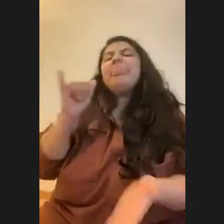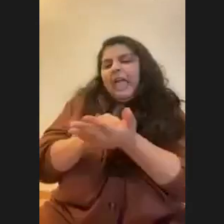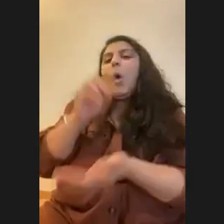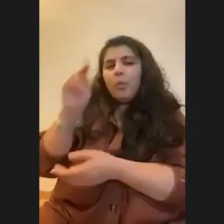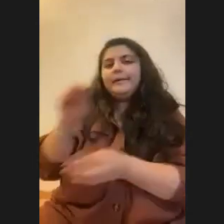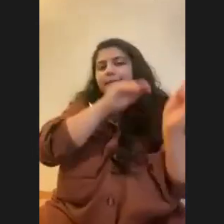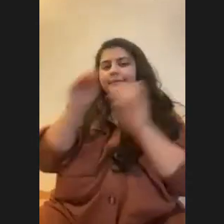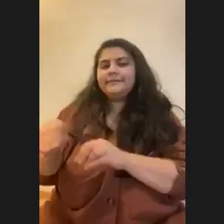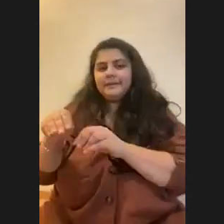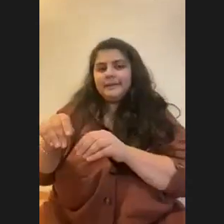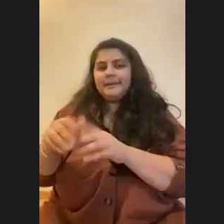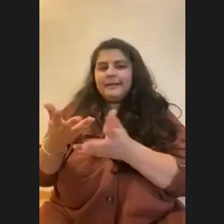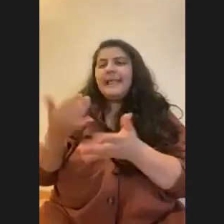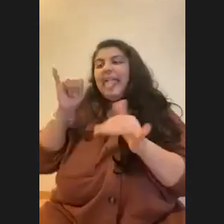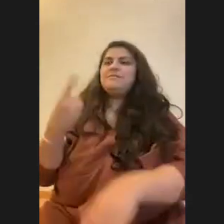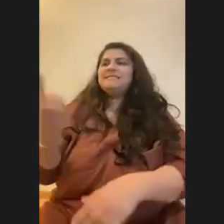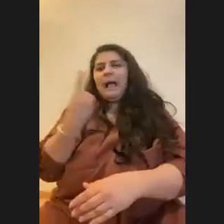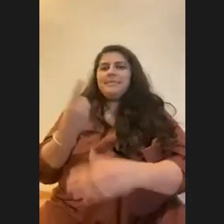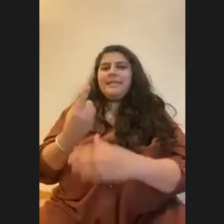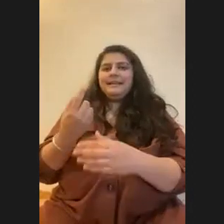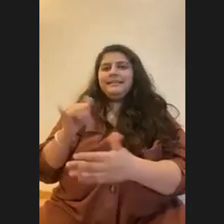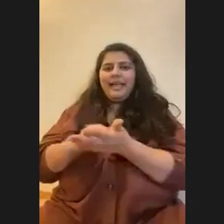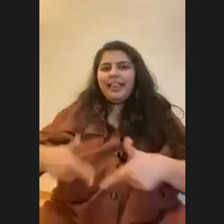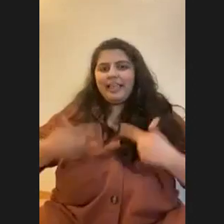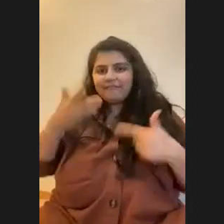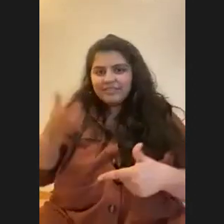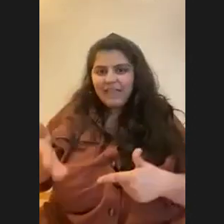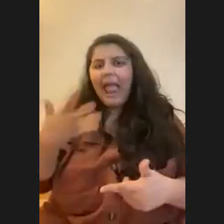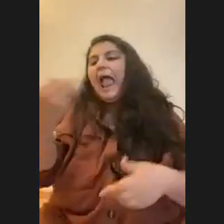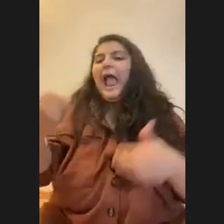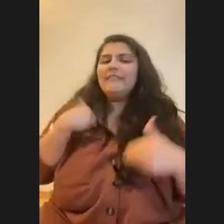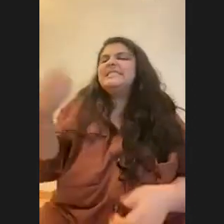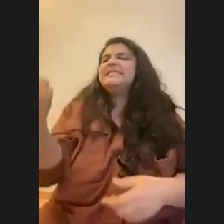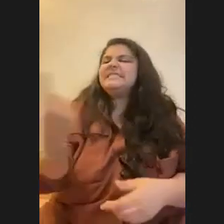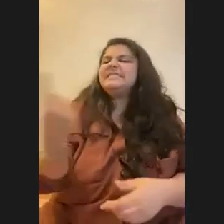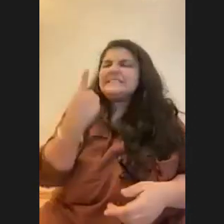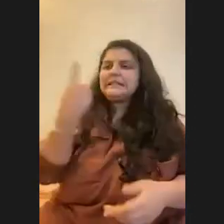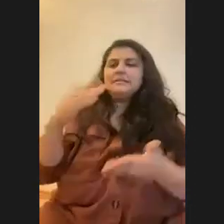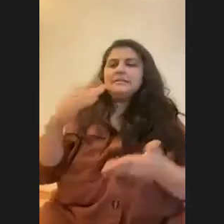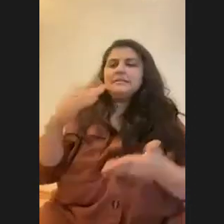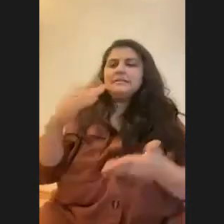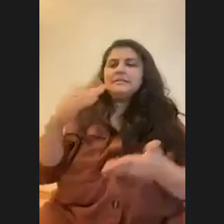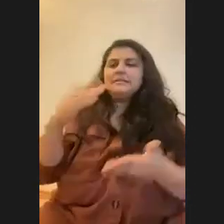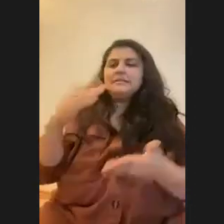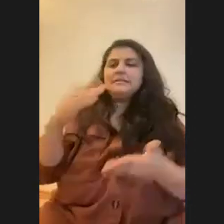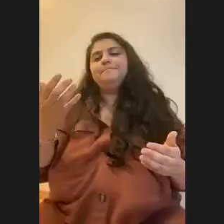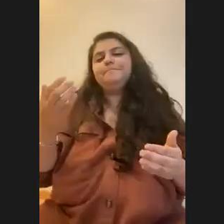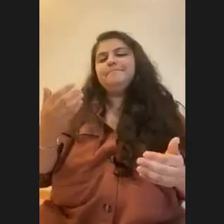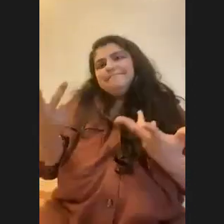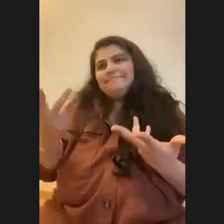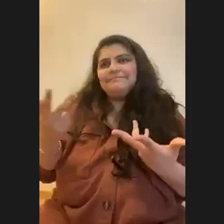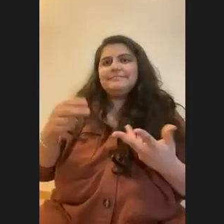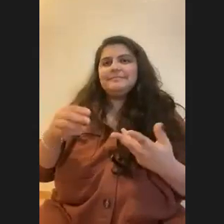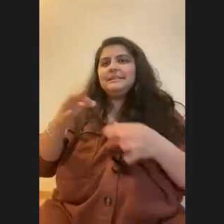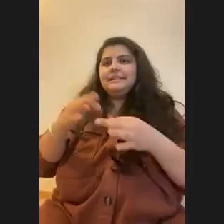And at least there's now something living there and there's some kind of community. So it's a, it's a double-sided coin and a lot of it